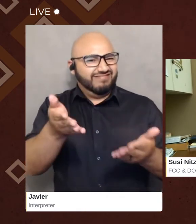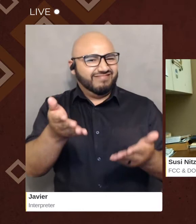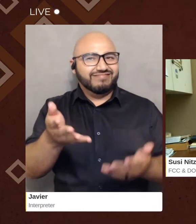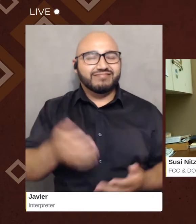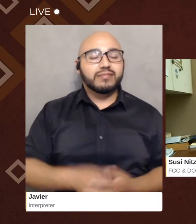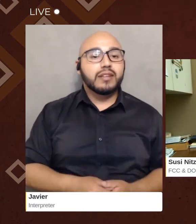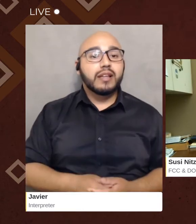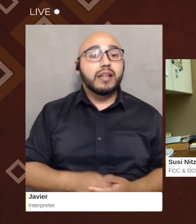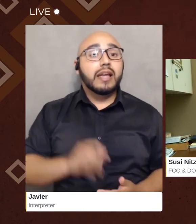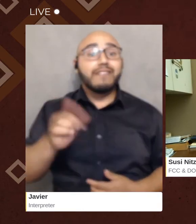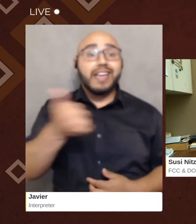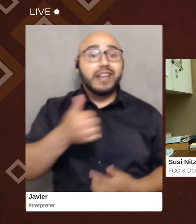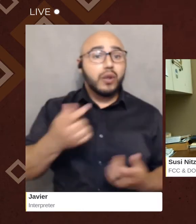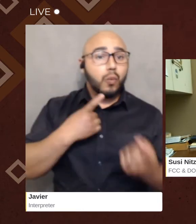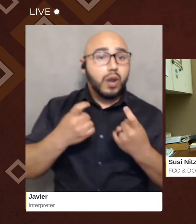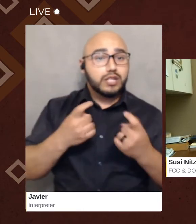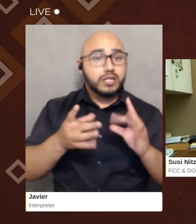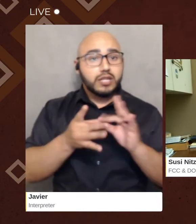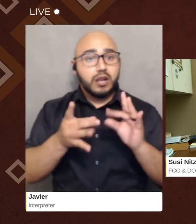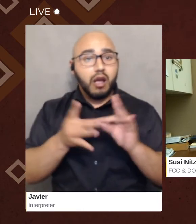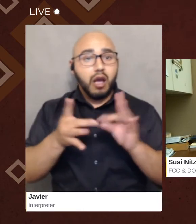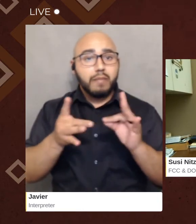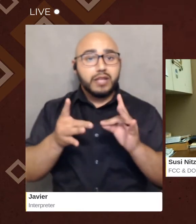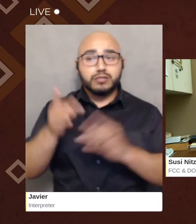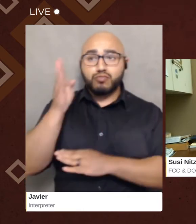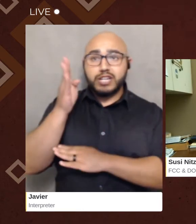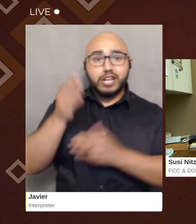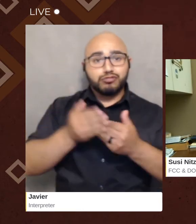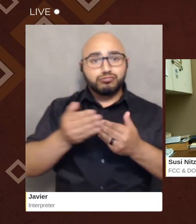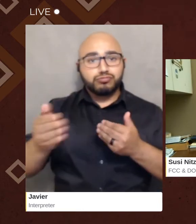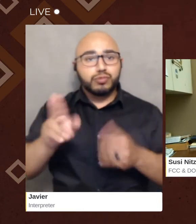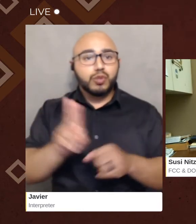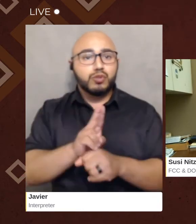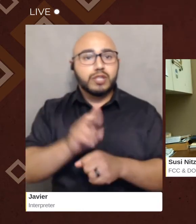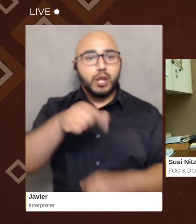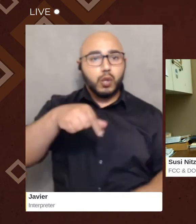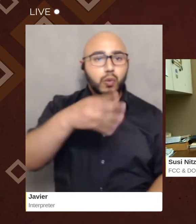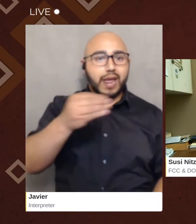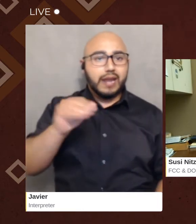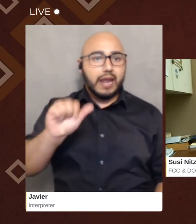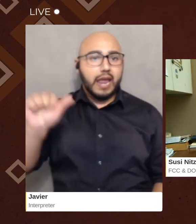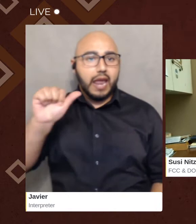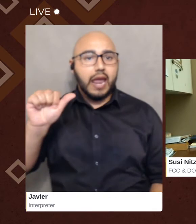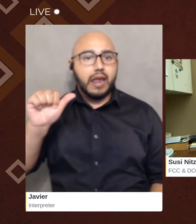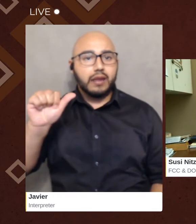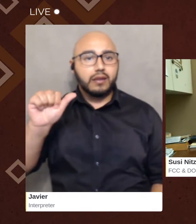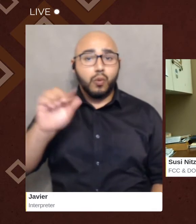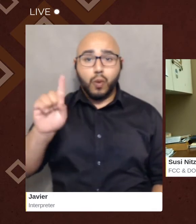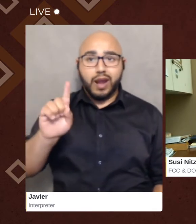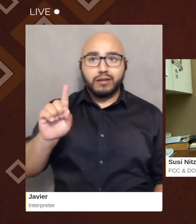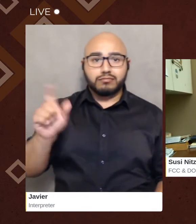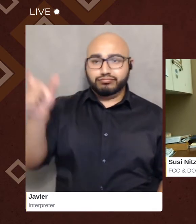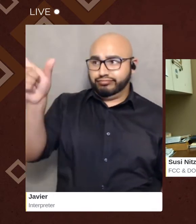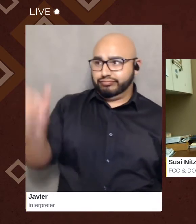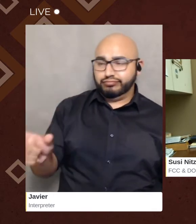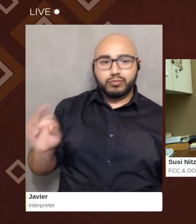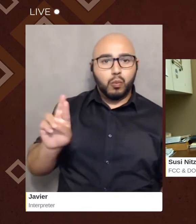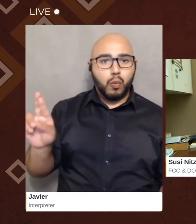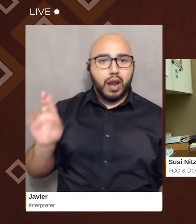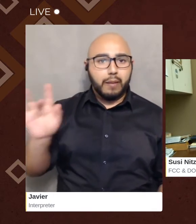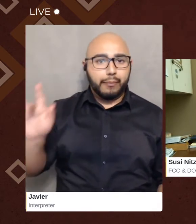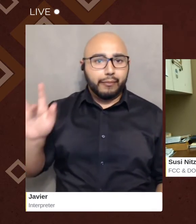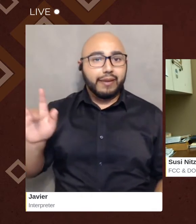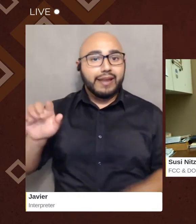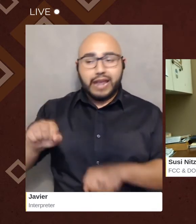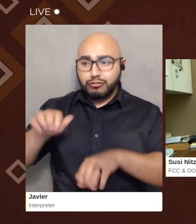comments throughout this presentation, please use the Q&A feature on the right side of the screen. You can make your questions anonymous.